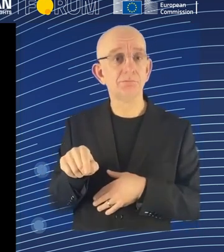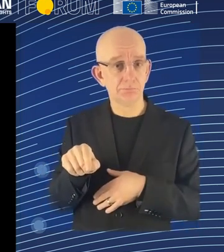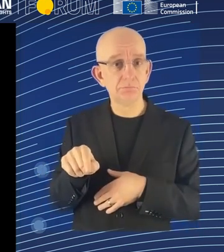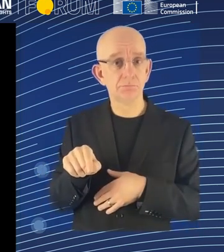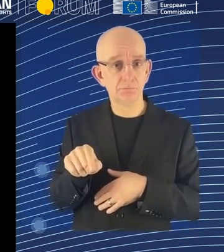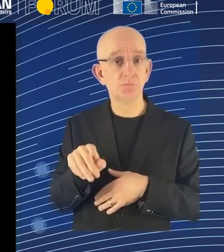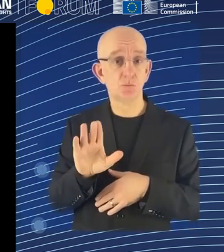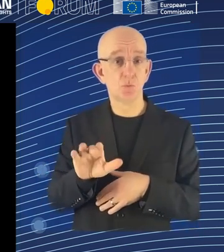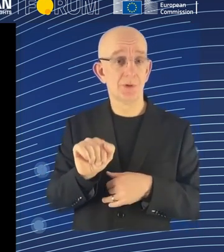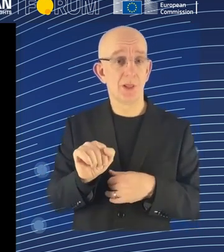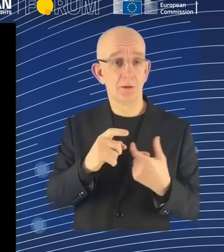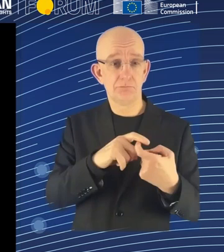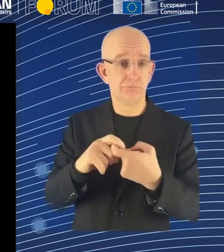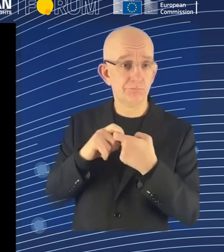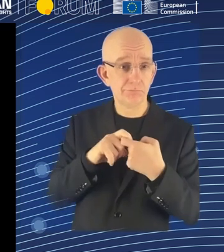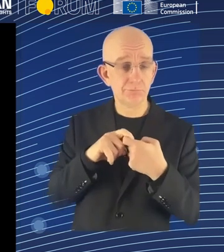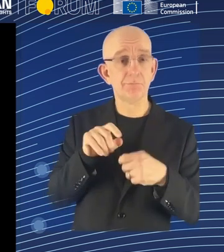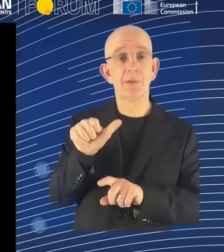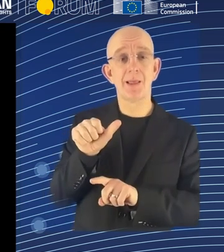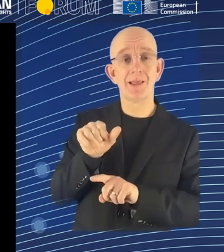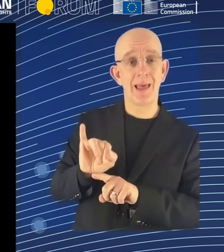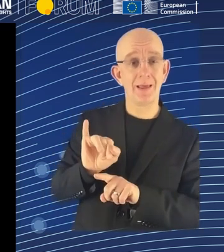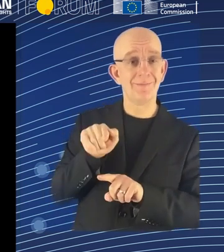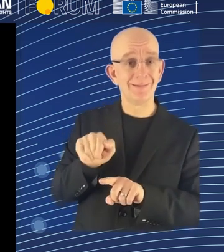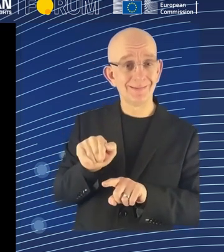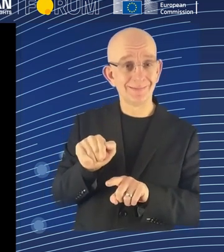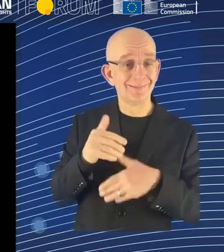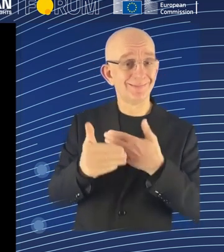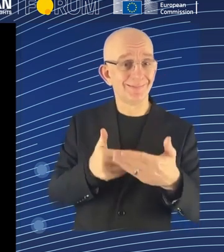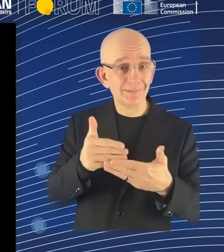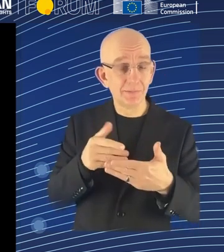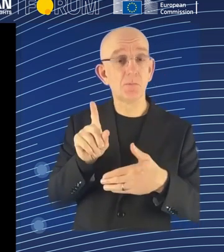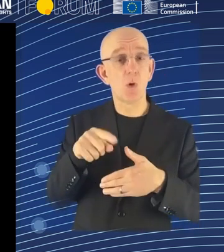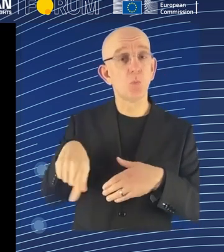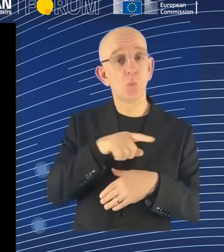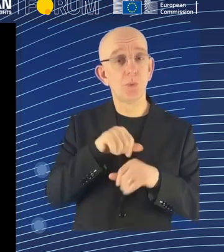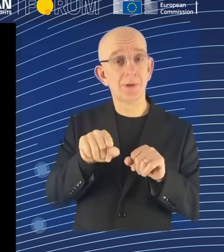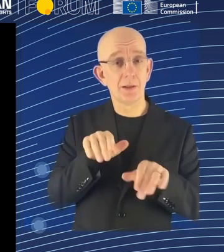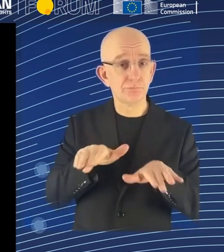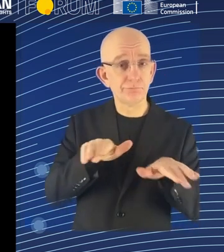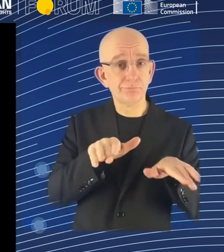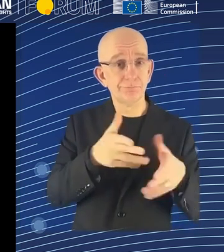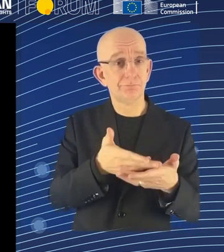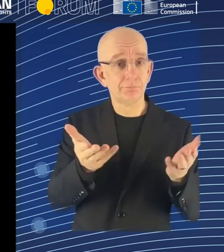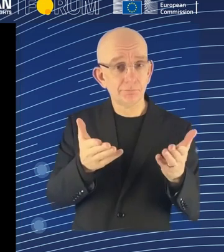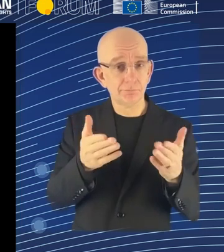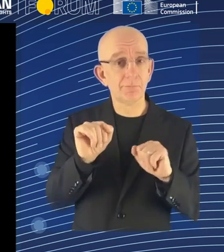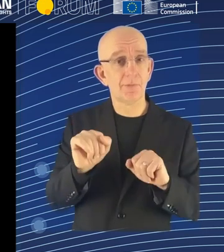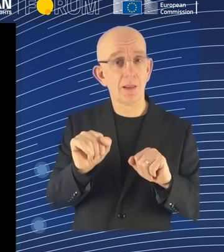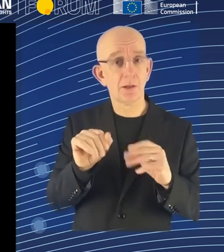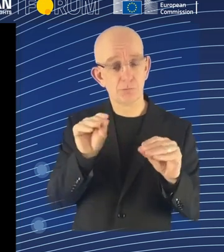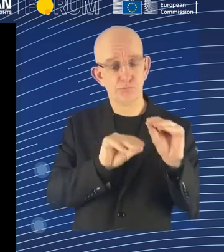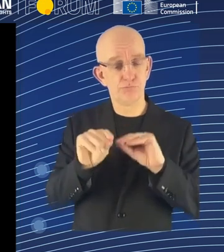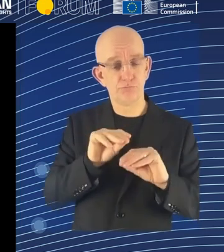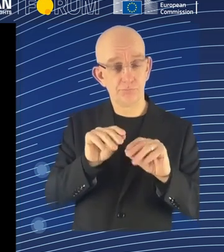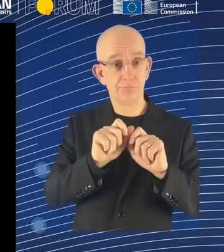create an image, and it will do so instantly. Now enjoy your coffee, but not before we put your hand, we put our hands together one more time, for the